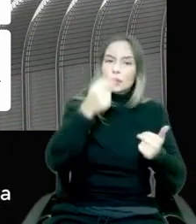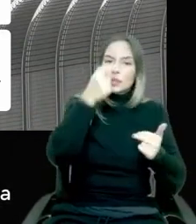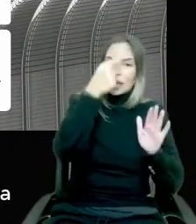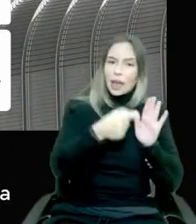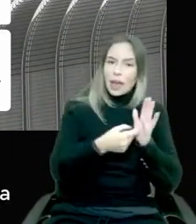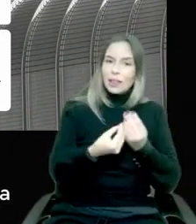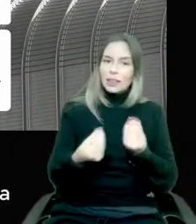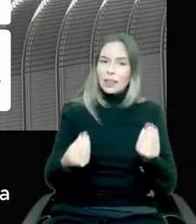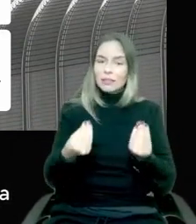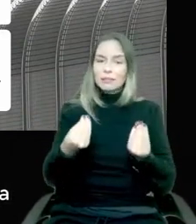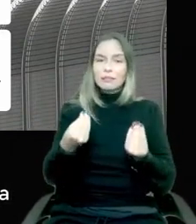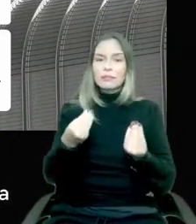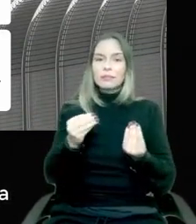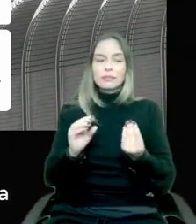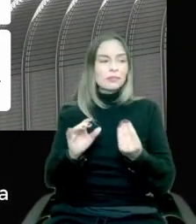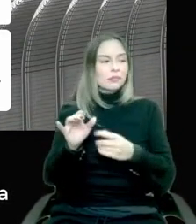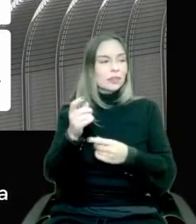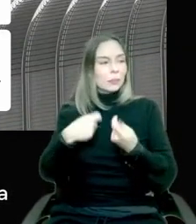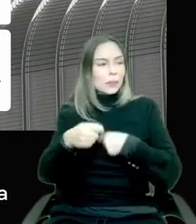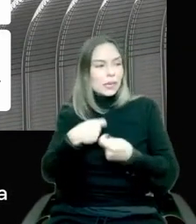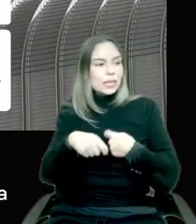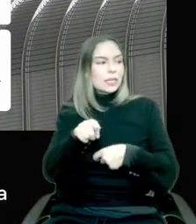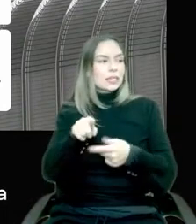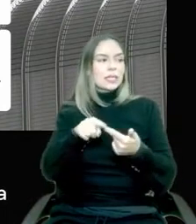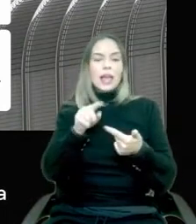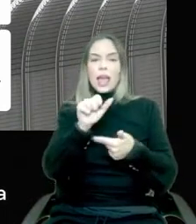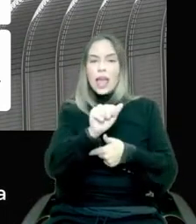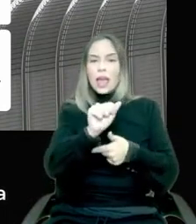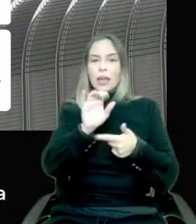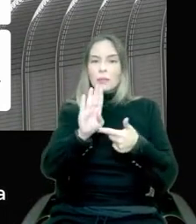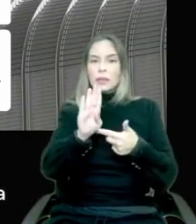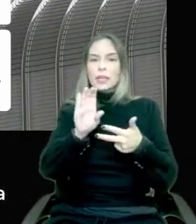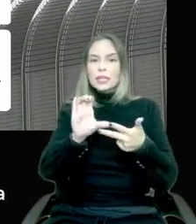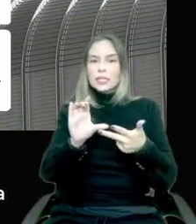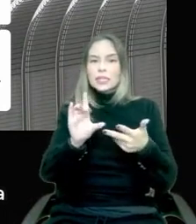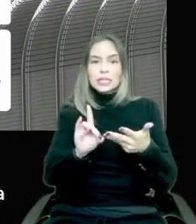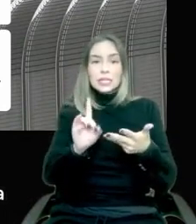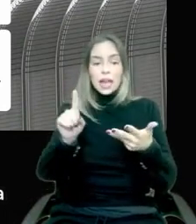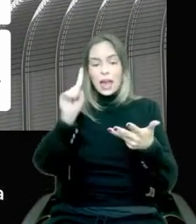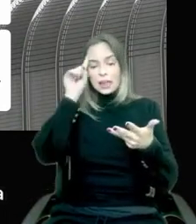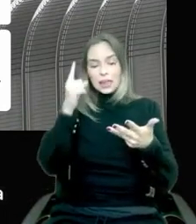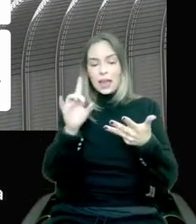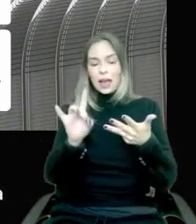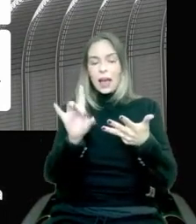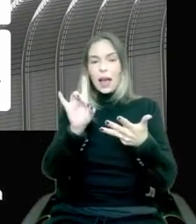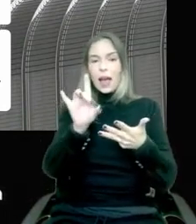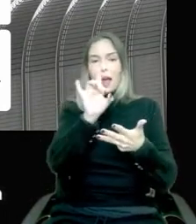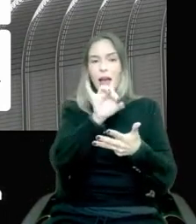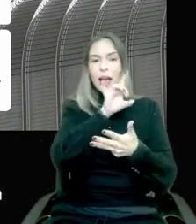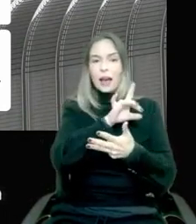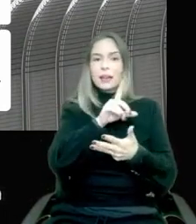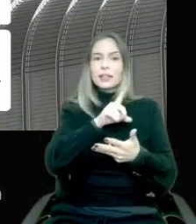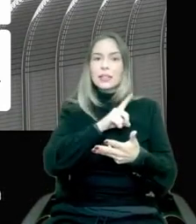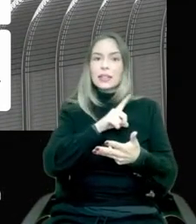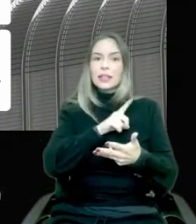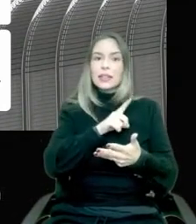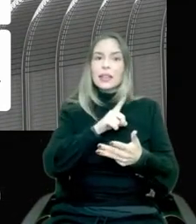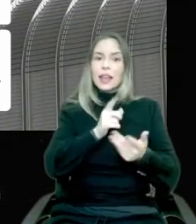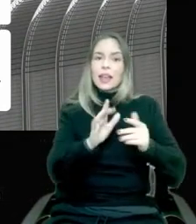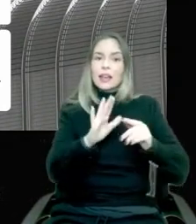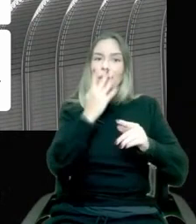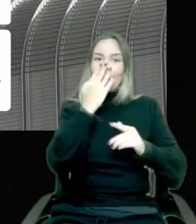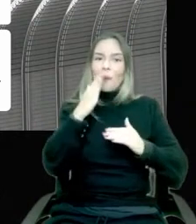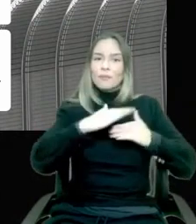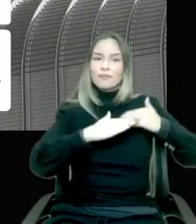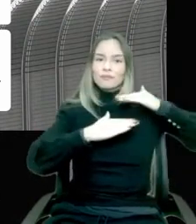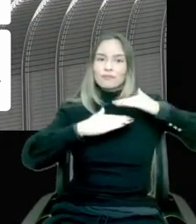tell you, business A, business B, business C, they all come up with ideas. And we all have some ideas that overlap each other. If we don't do